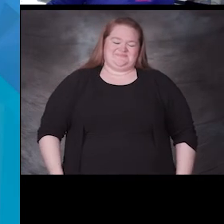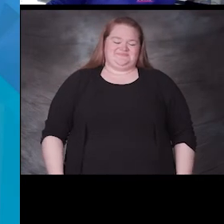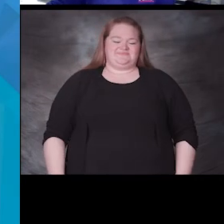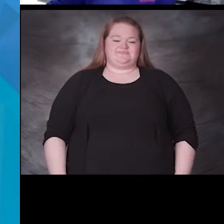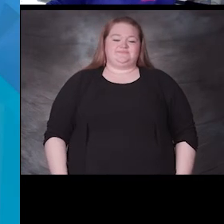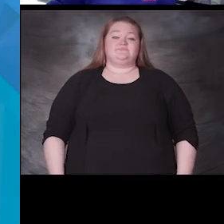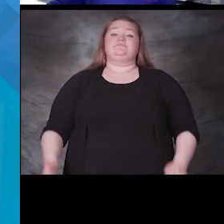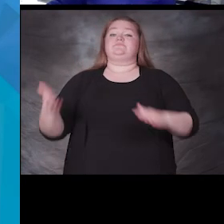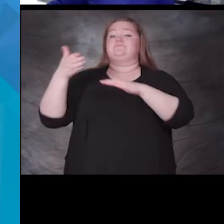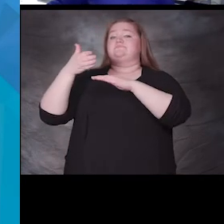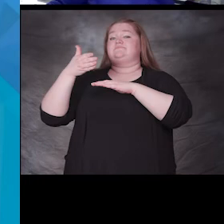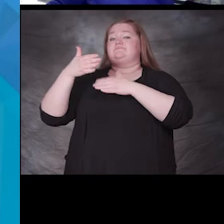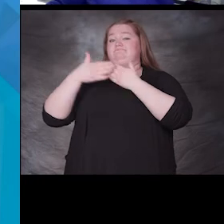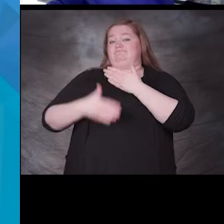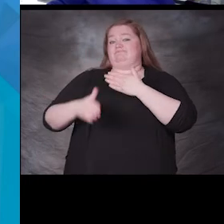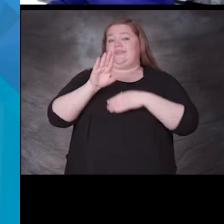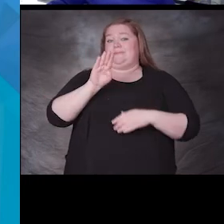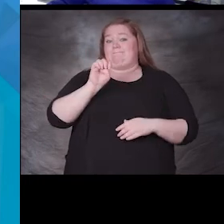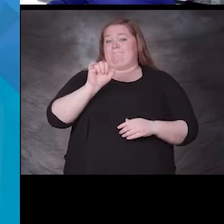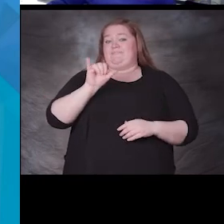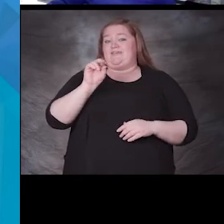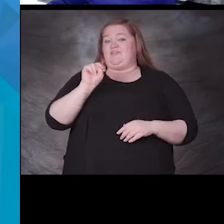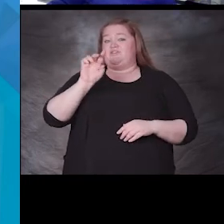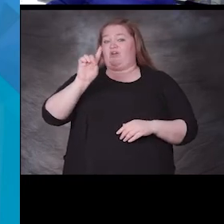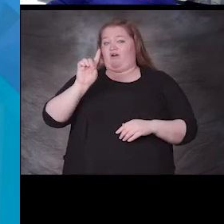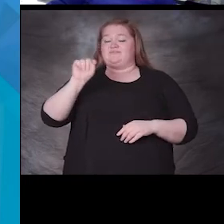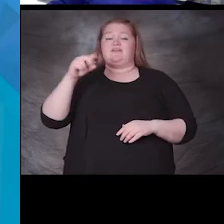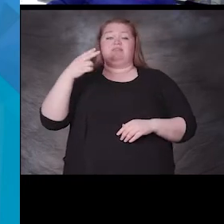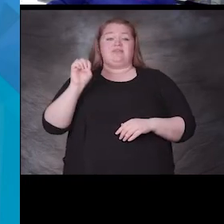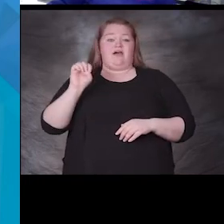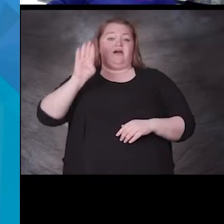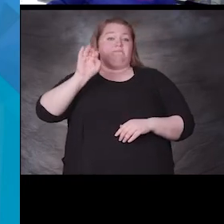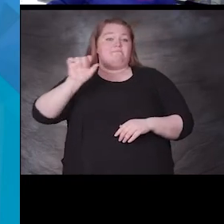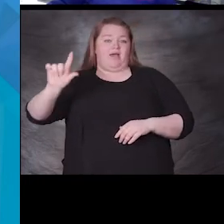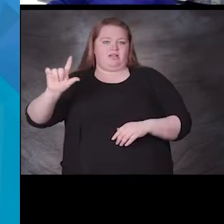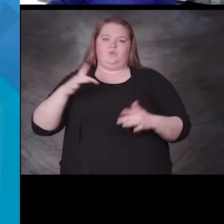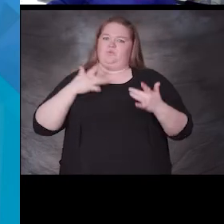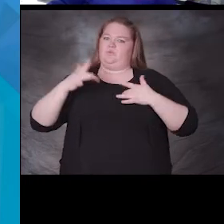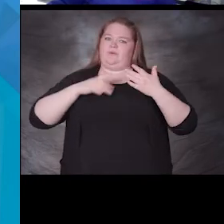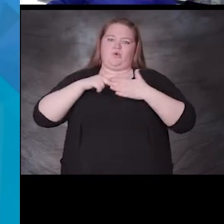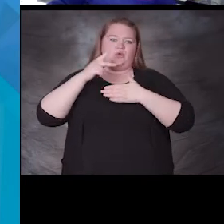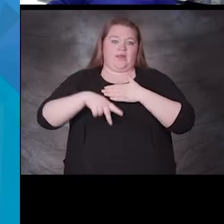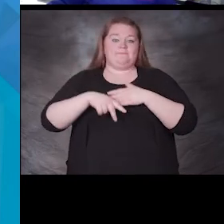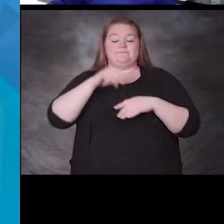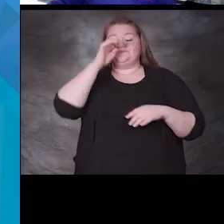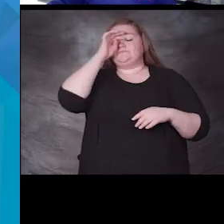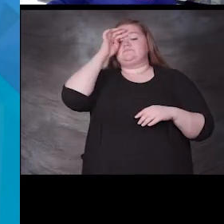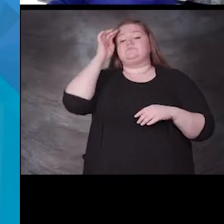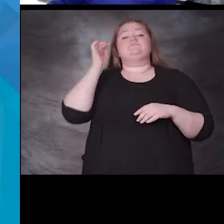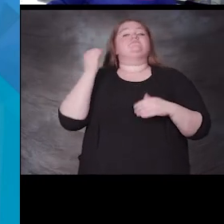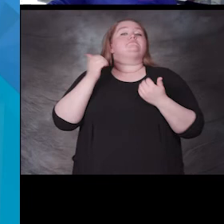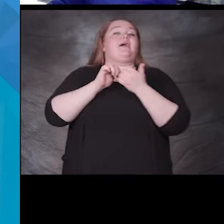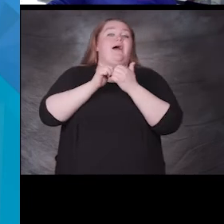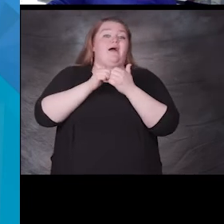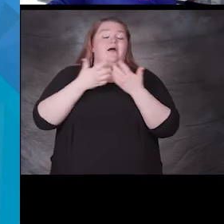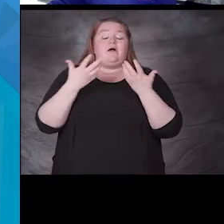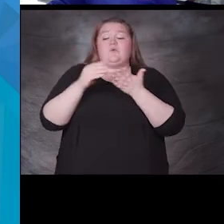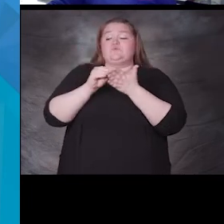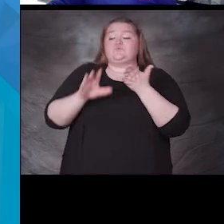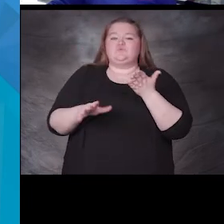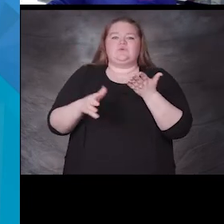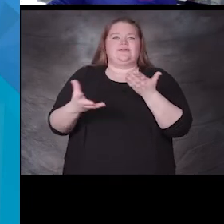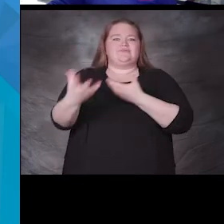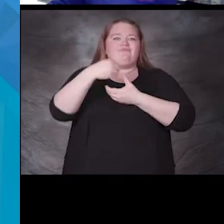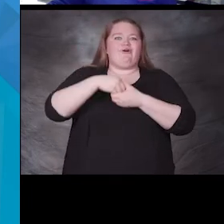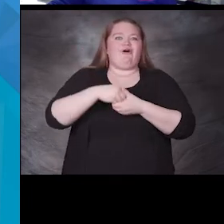beyond the bell this is an exciting program this is the way that we can get our students involved up and moving